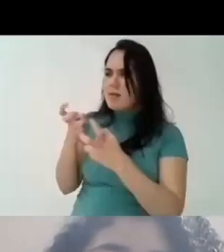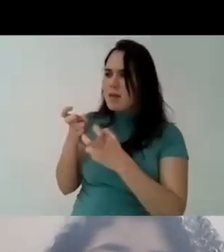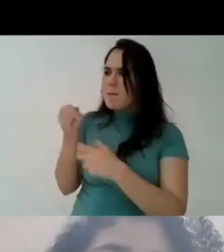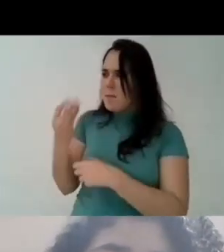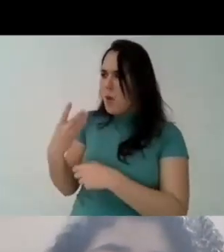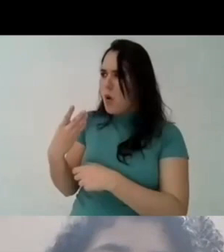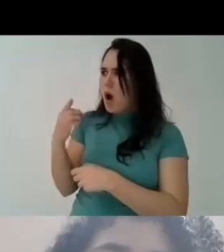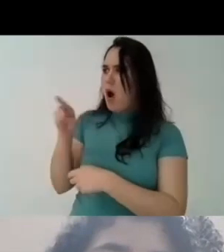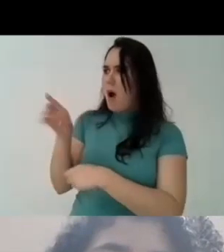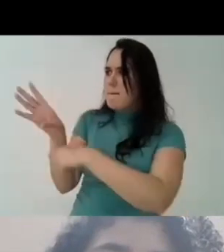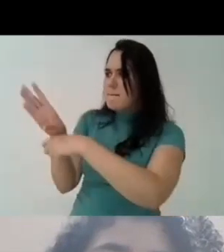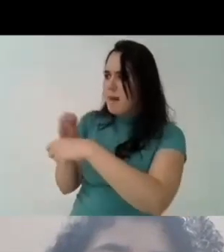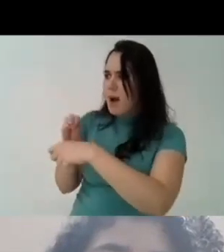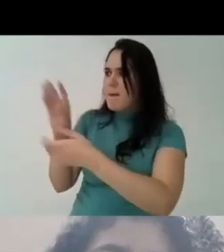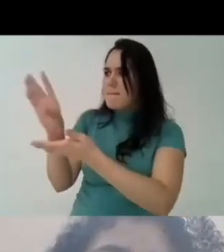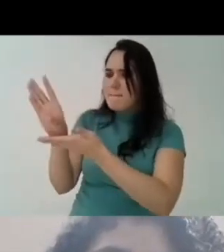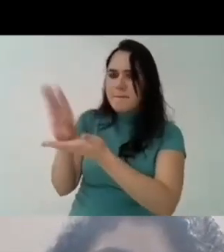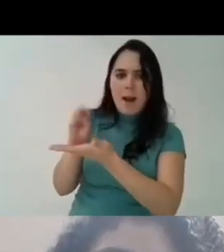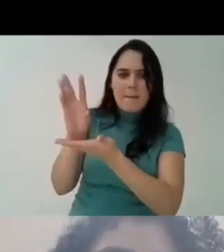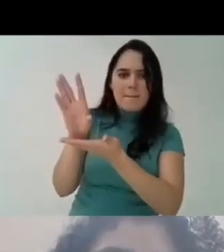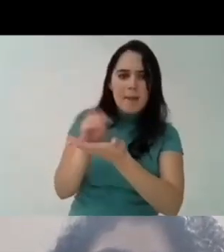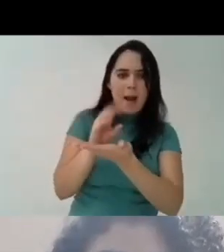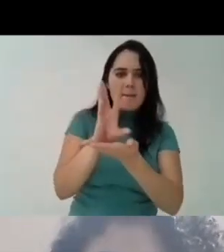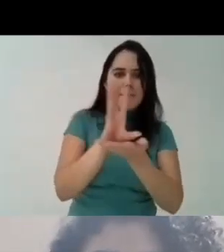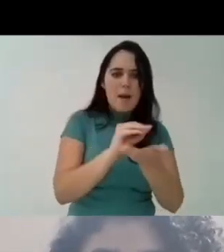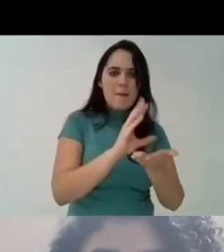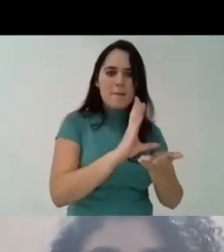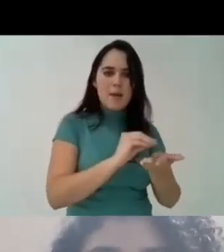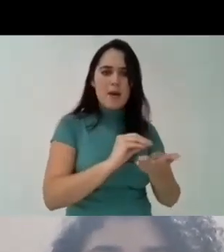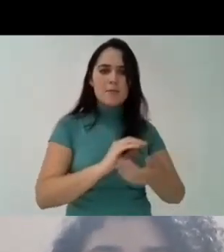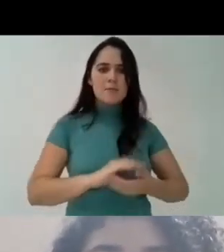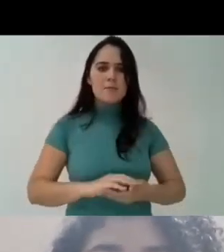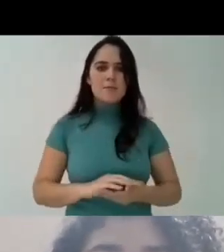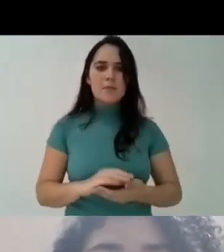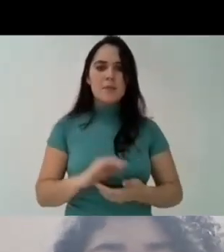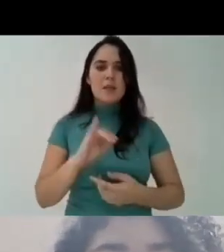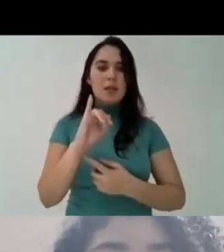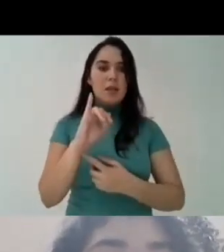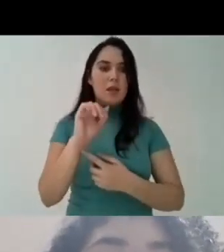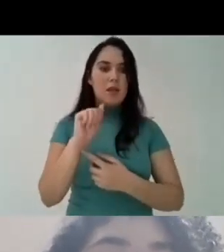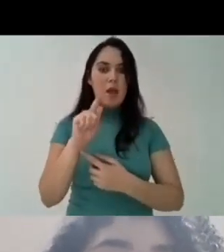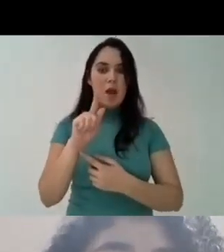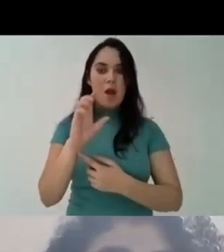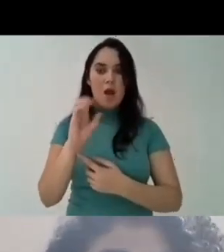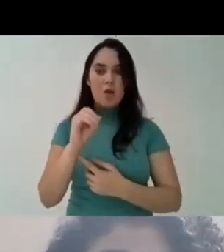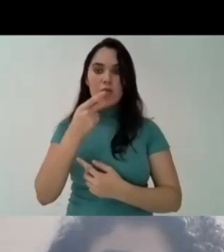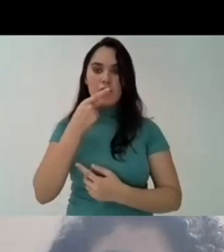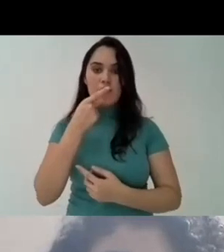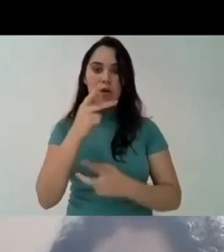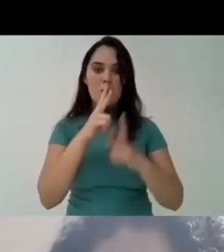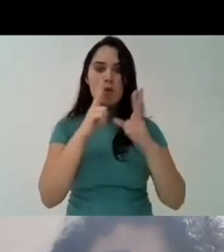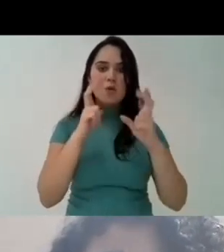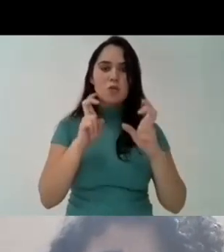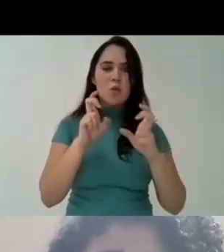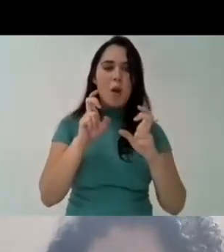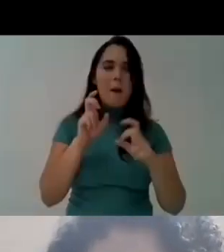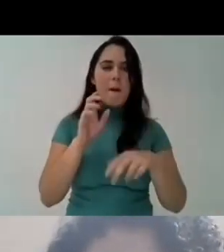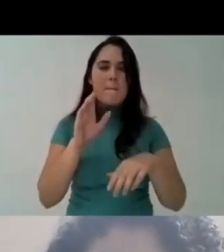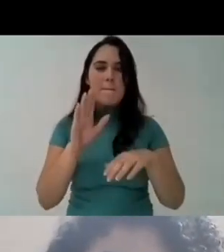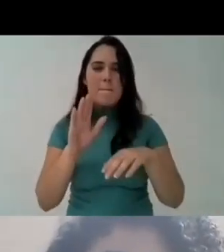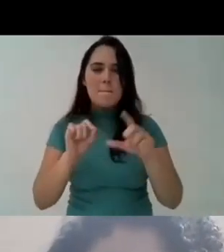copy from the university what is good what is positive and iago uh